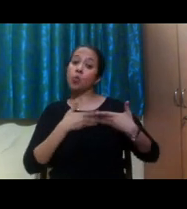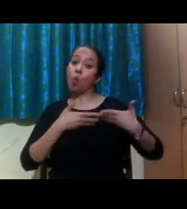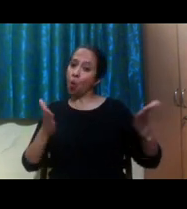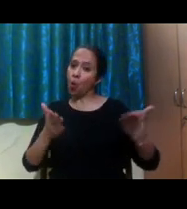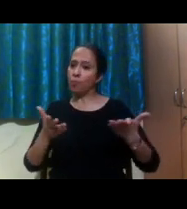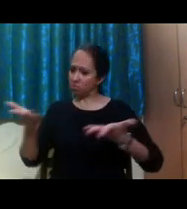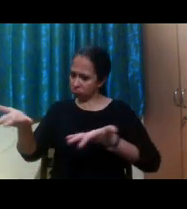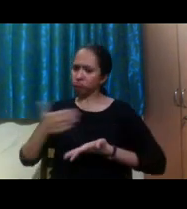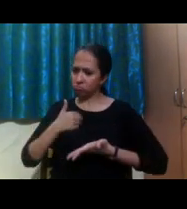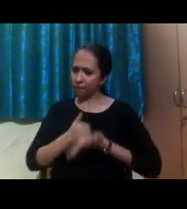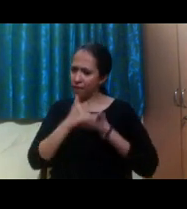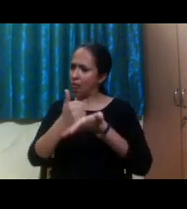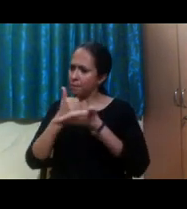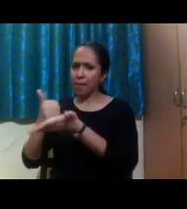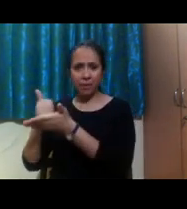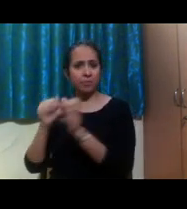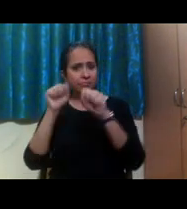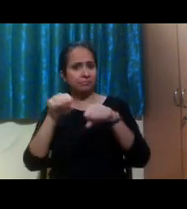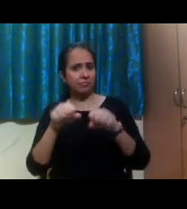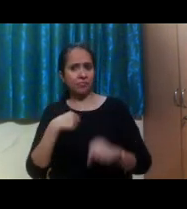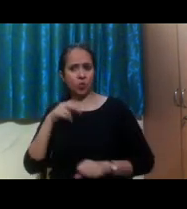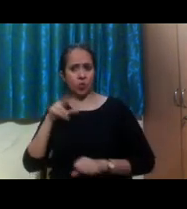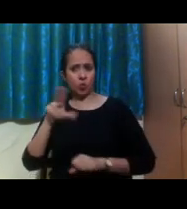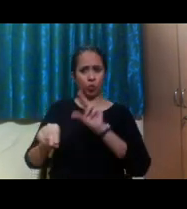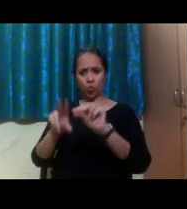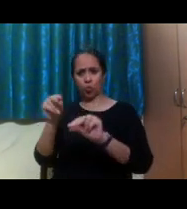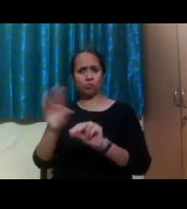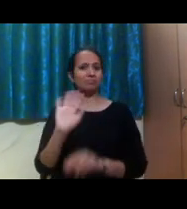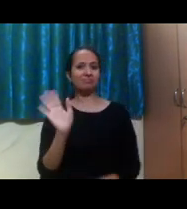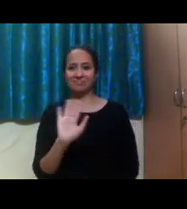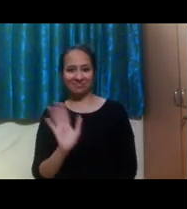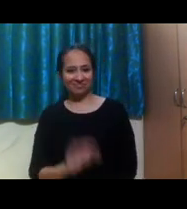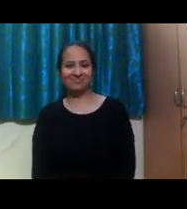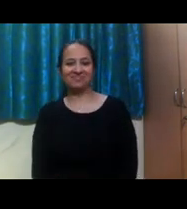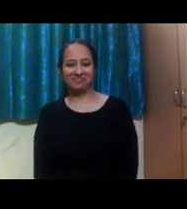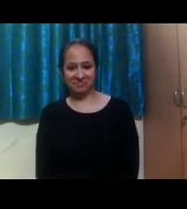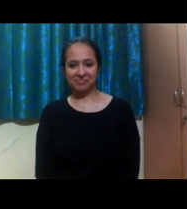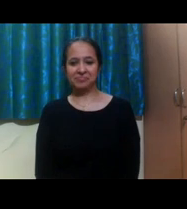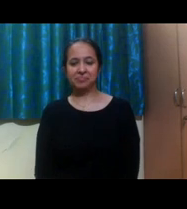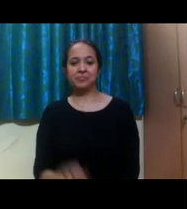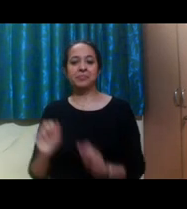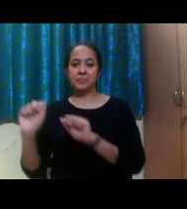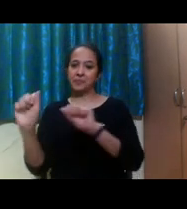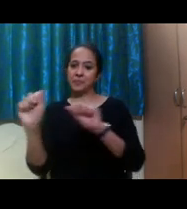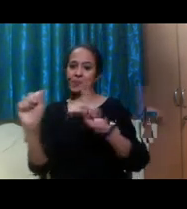So yeah, don't let that be something that stops you. You can go to the next slide.